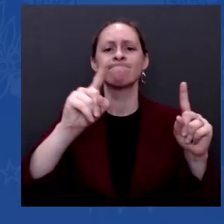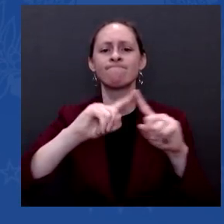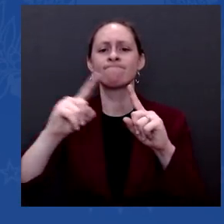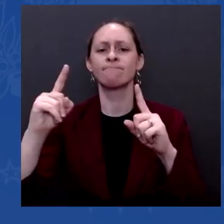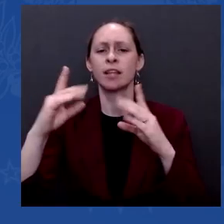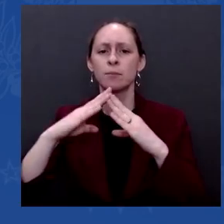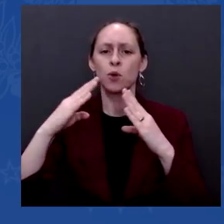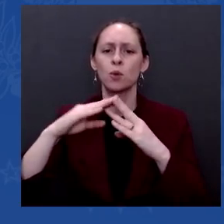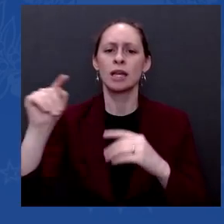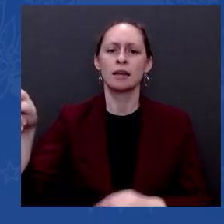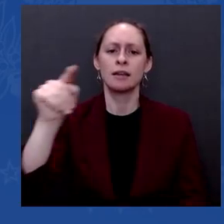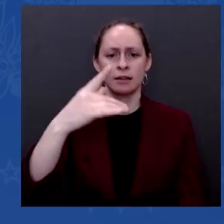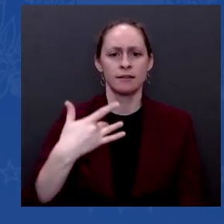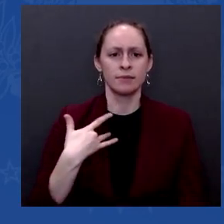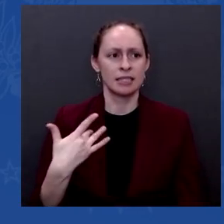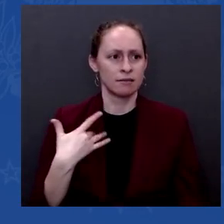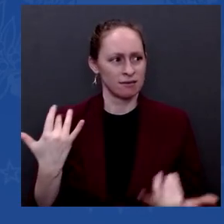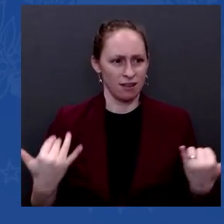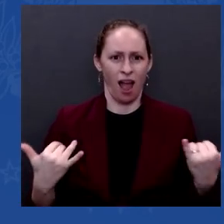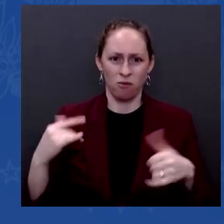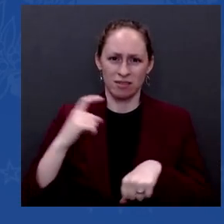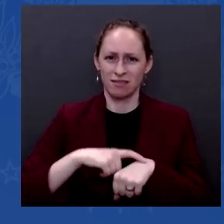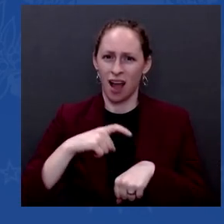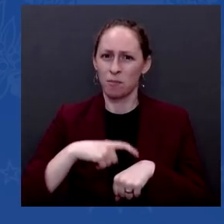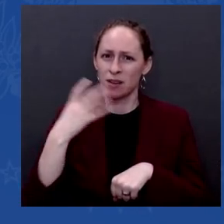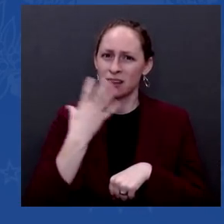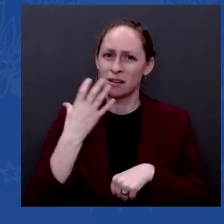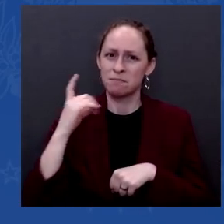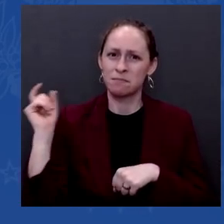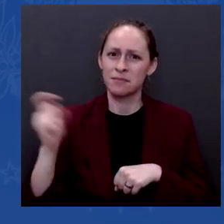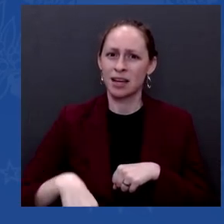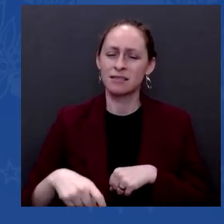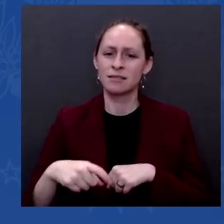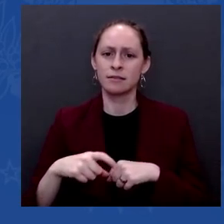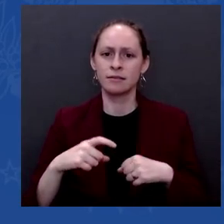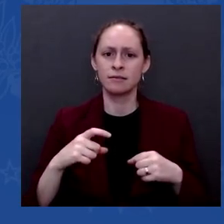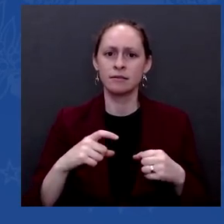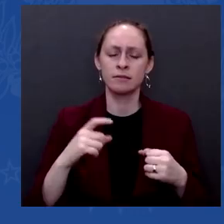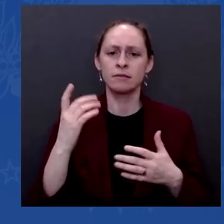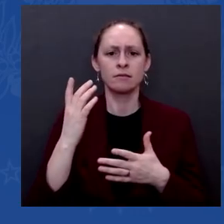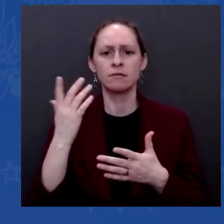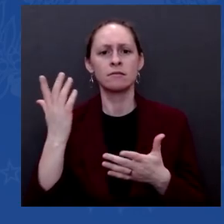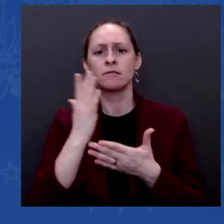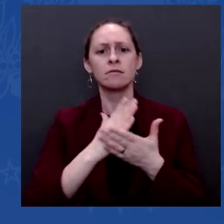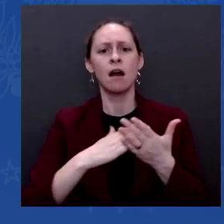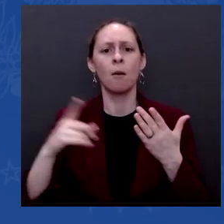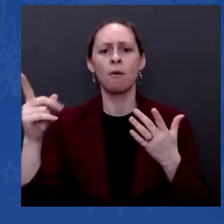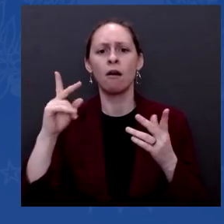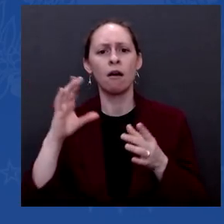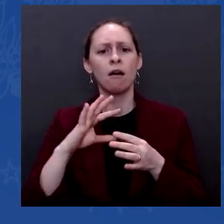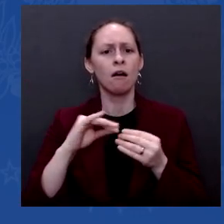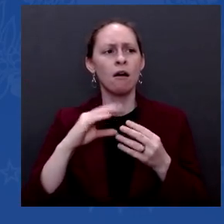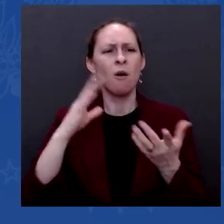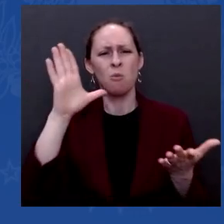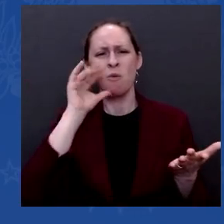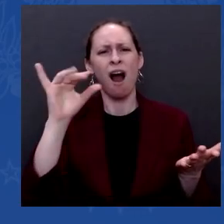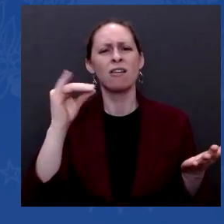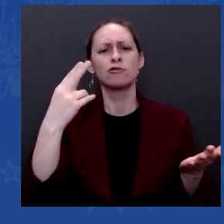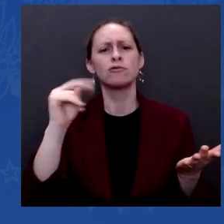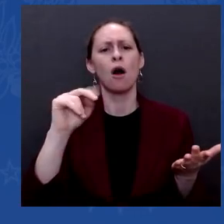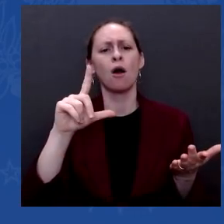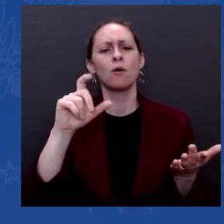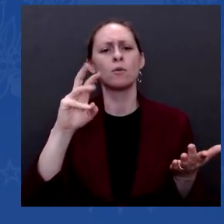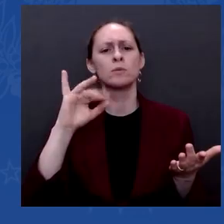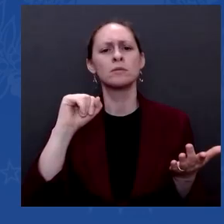John Lewis bill as hard as he pushed it the last month? Why didn't he push it six months ago as hard as he did